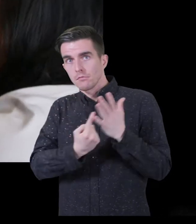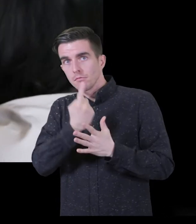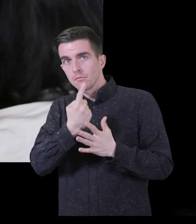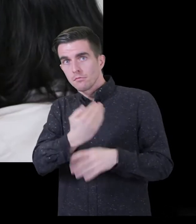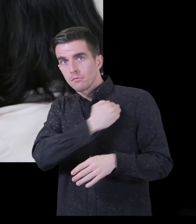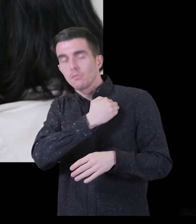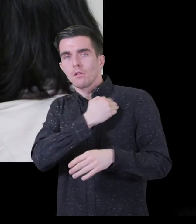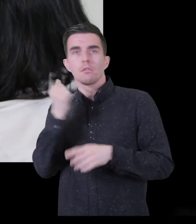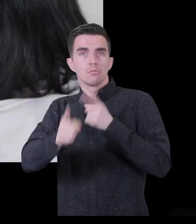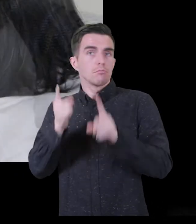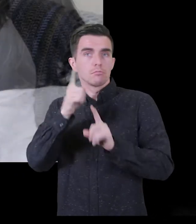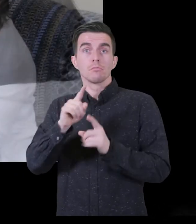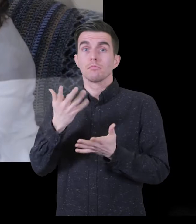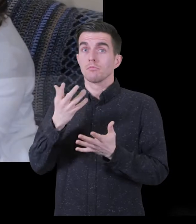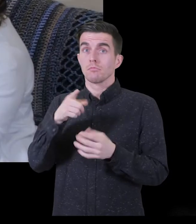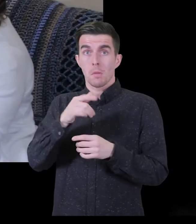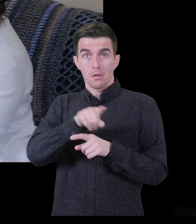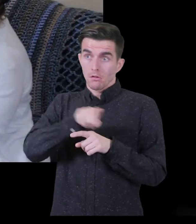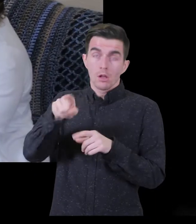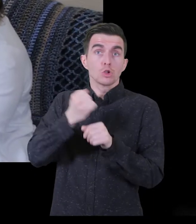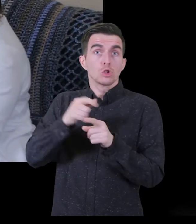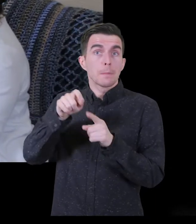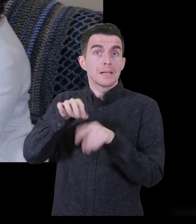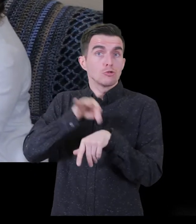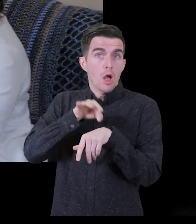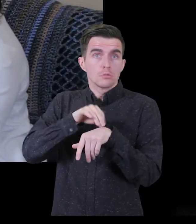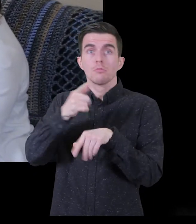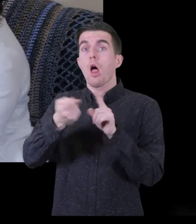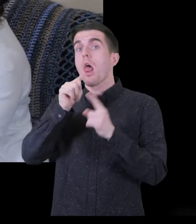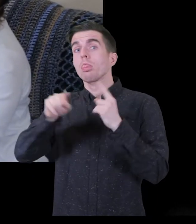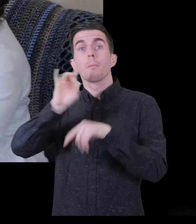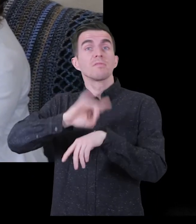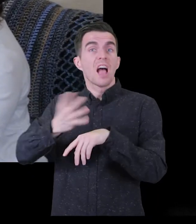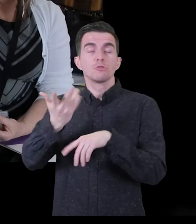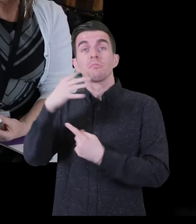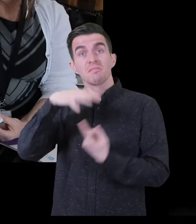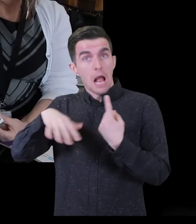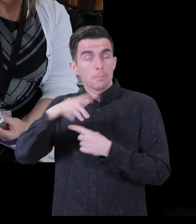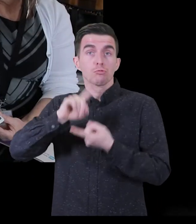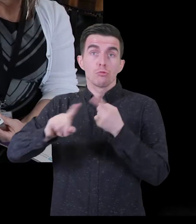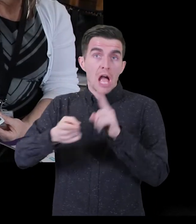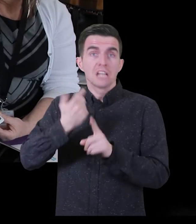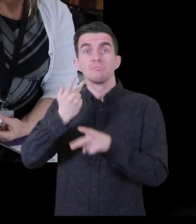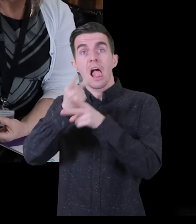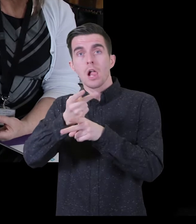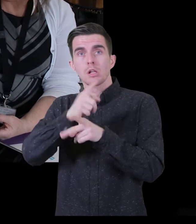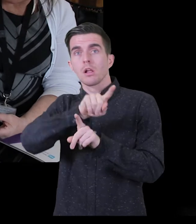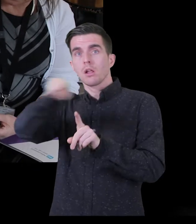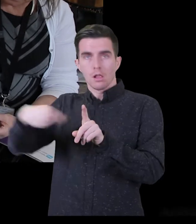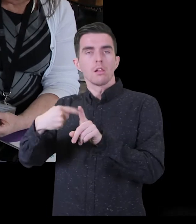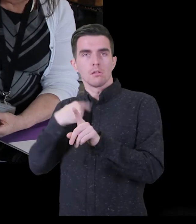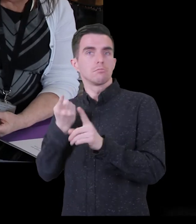friend or a carer. The individual will then be contacted in the most appropriate way to discuss their circumstances